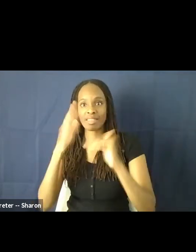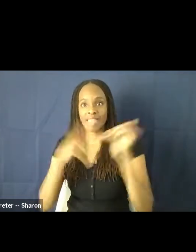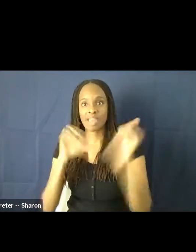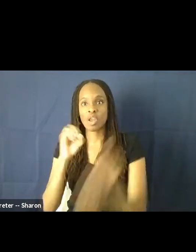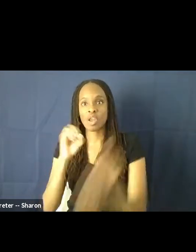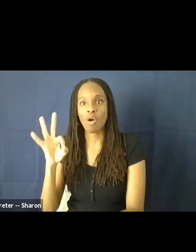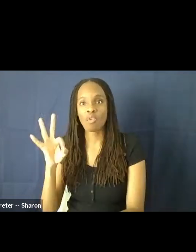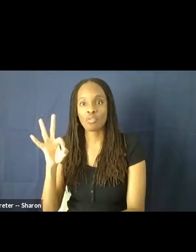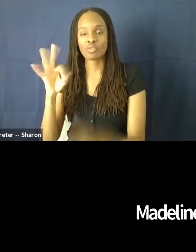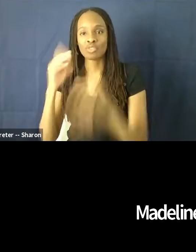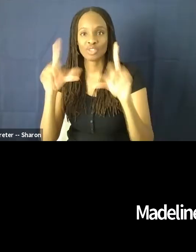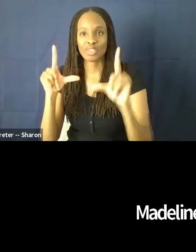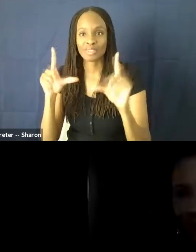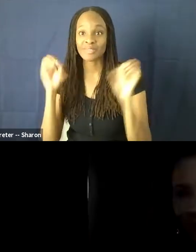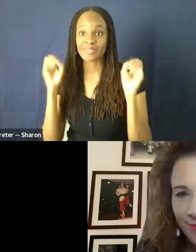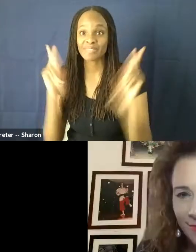All right.